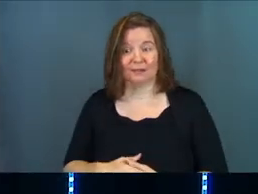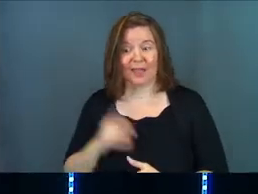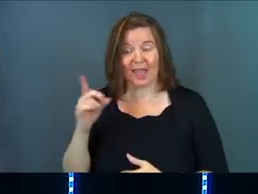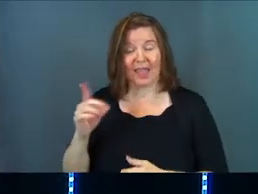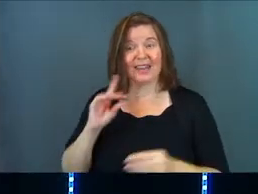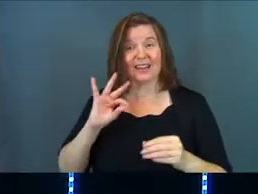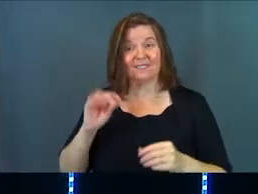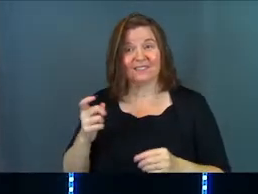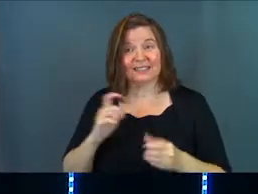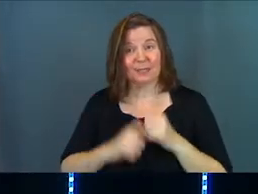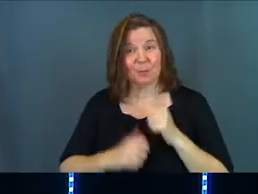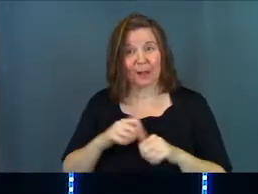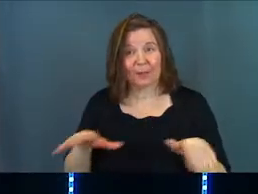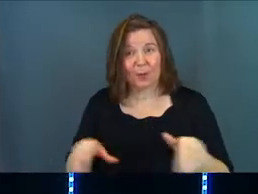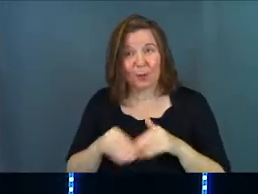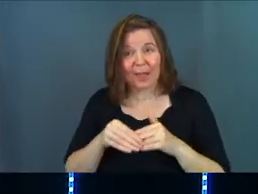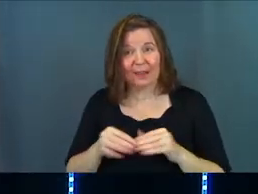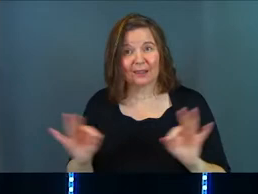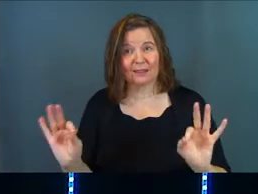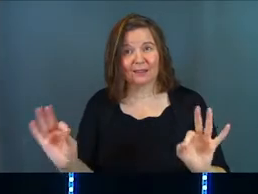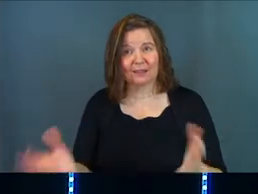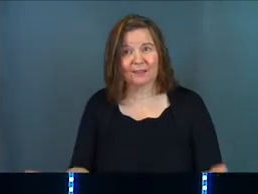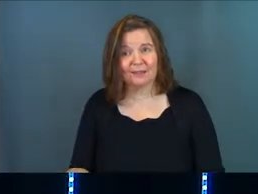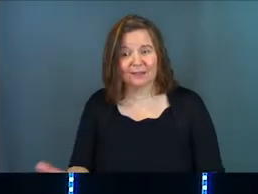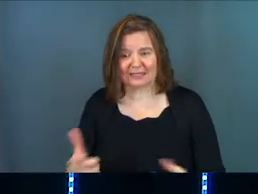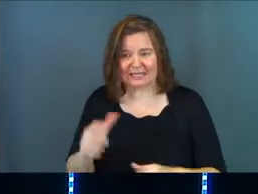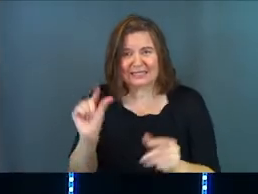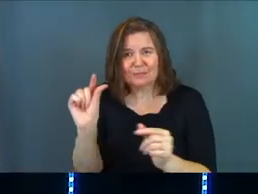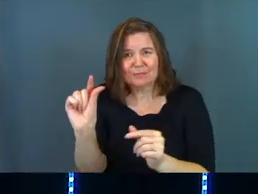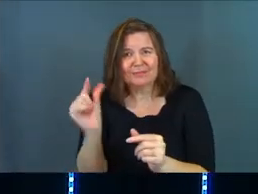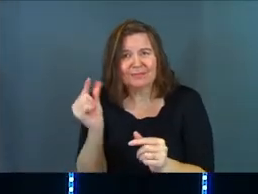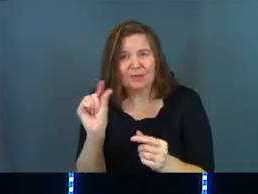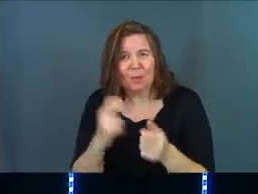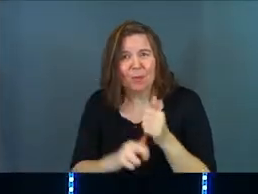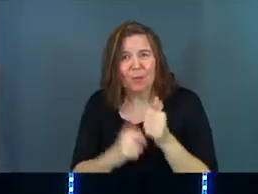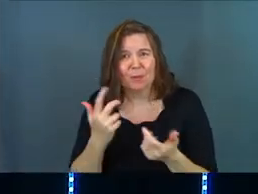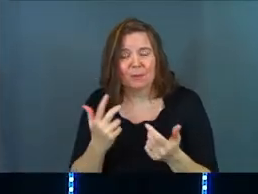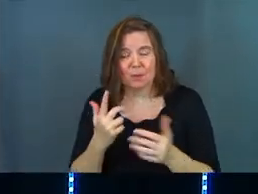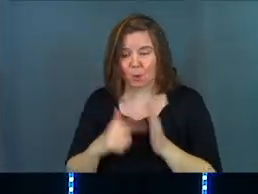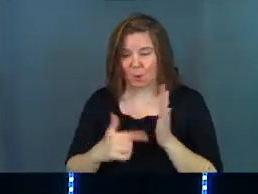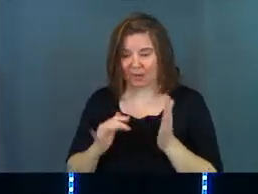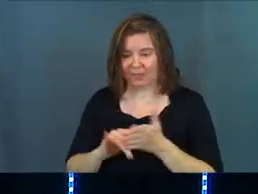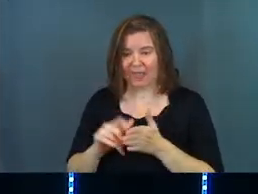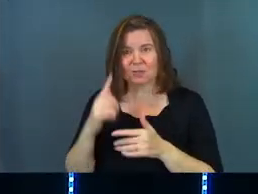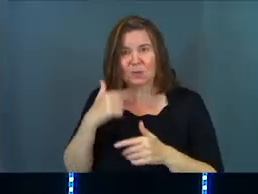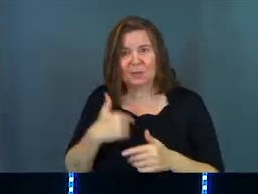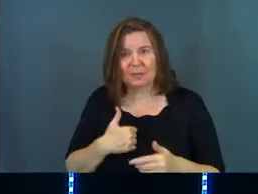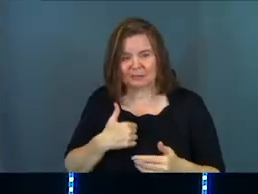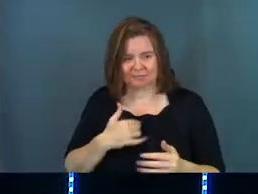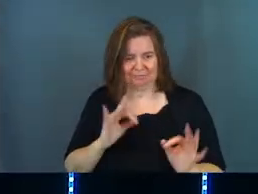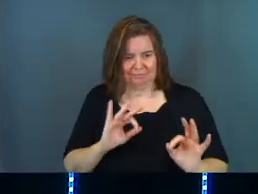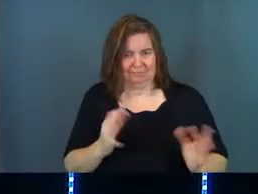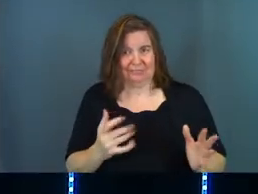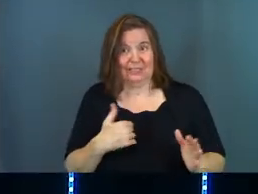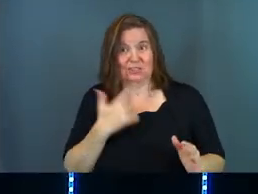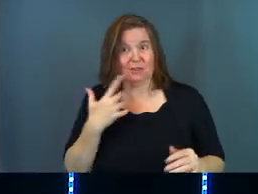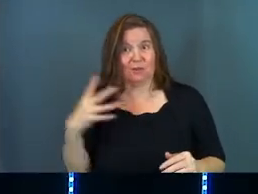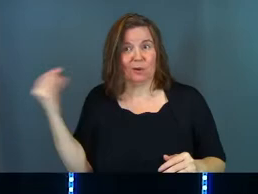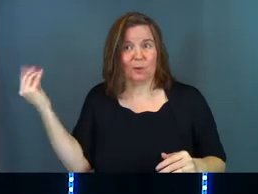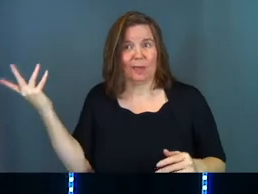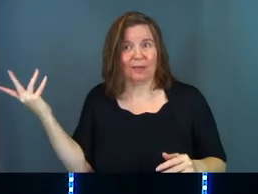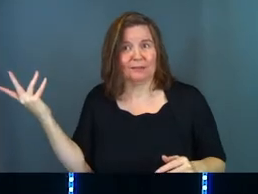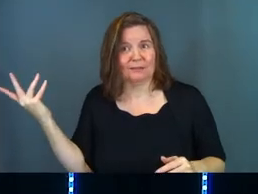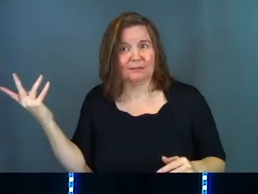And he fixes a problem at a wedding. Tiny little problem. What is that to me is what he should have said. And he should have walked